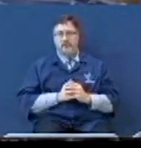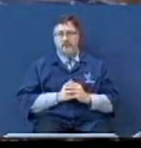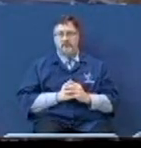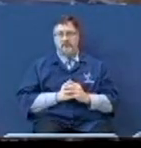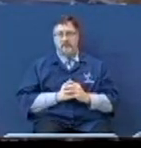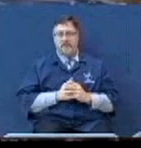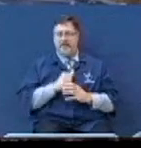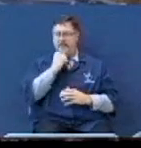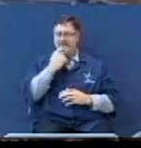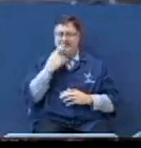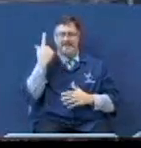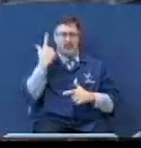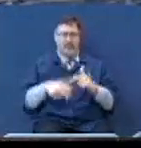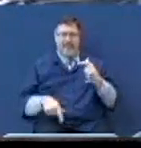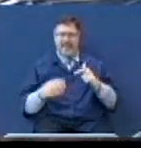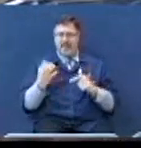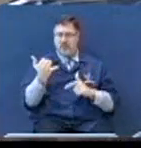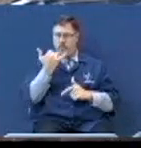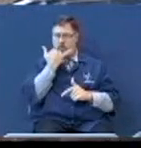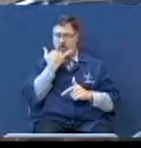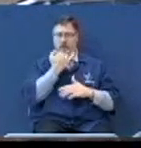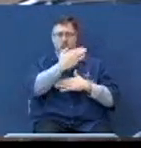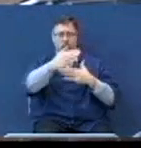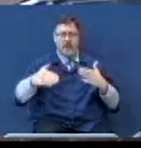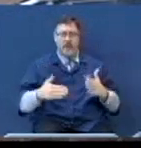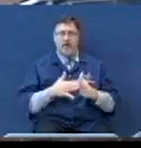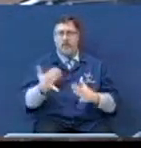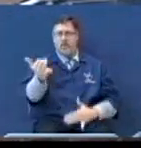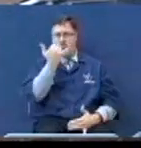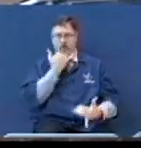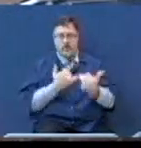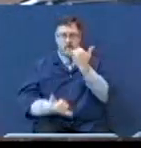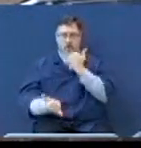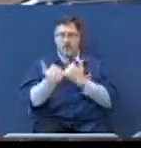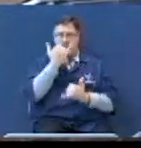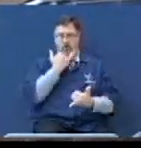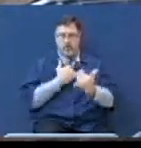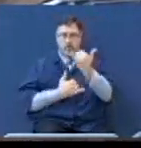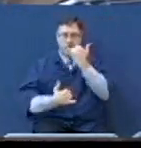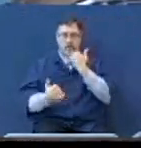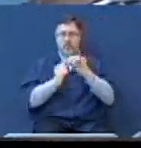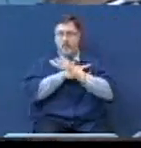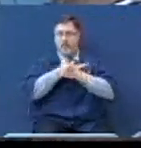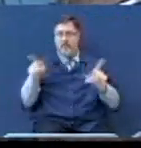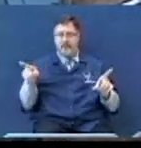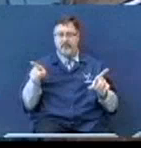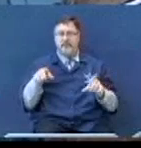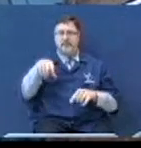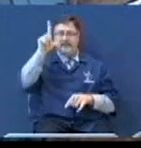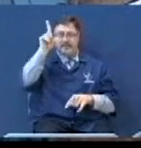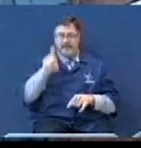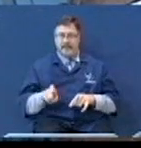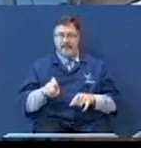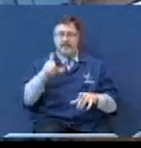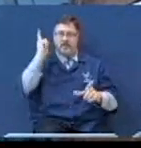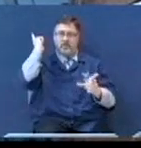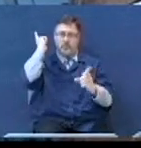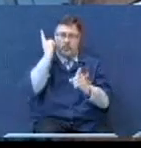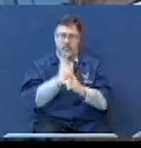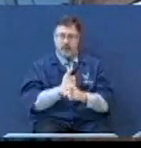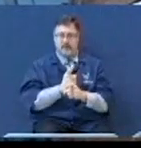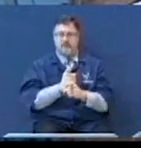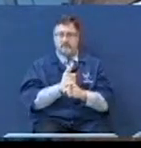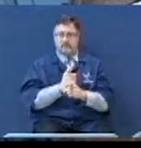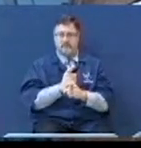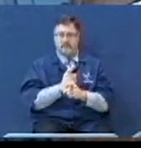I ain't saying we can't do wrong we all can do wrong but I'm going to tell you what we'll get it right we'll do it right